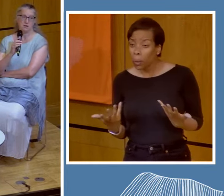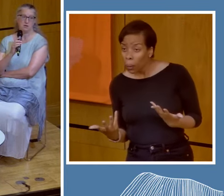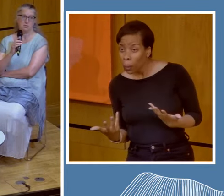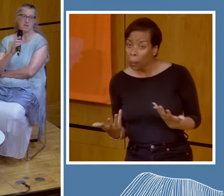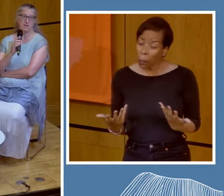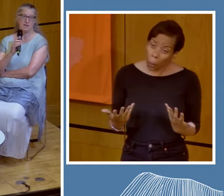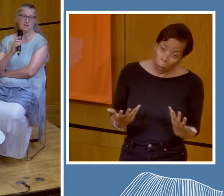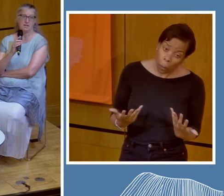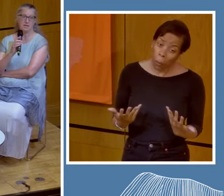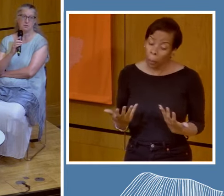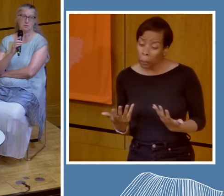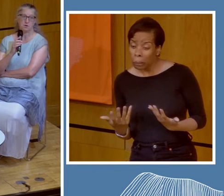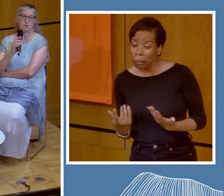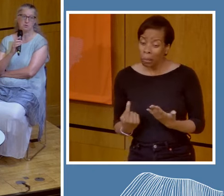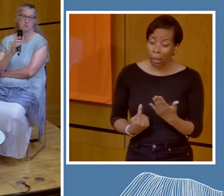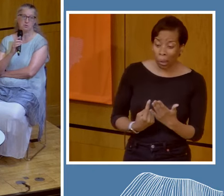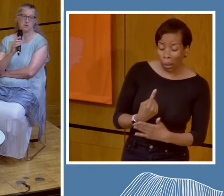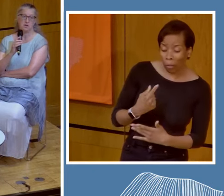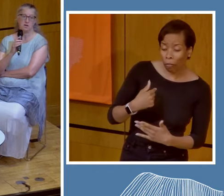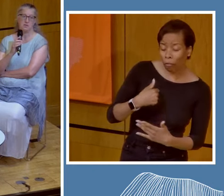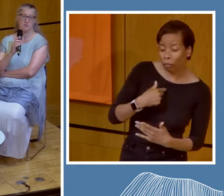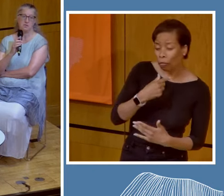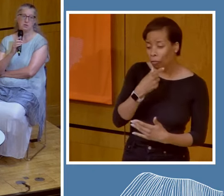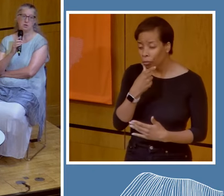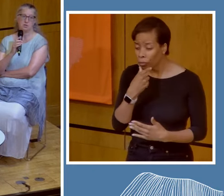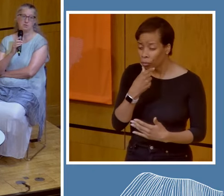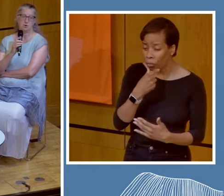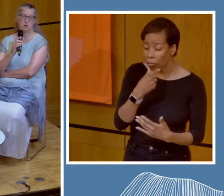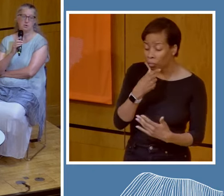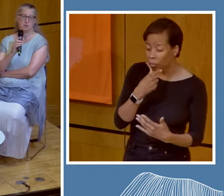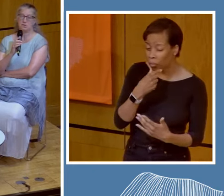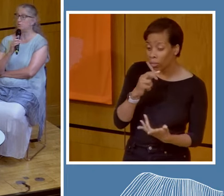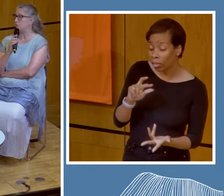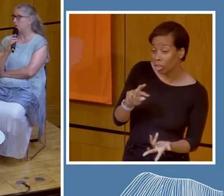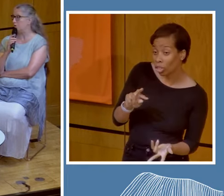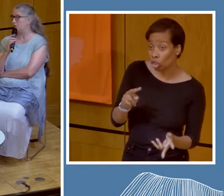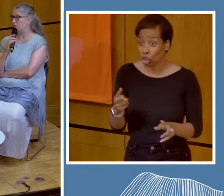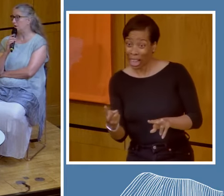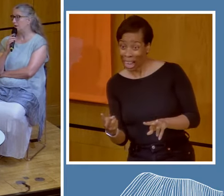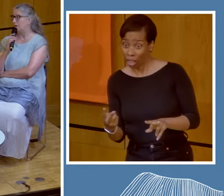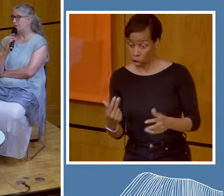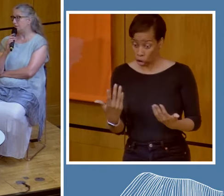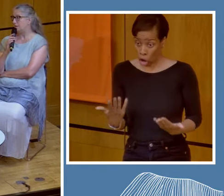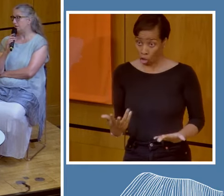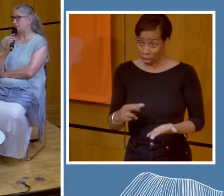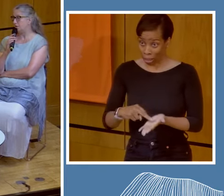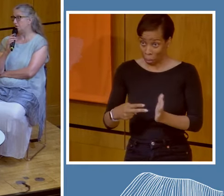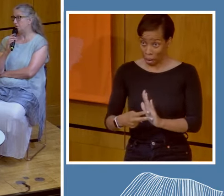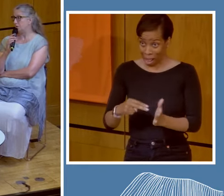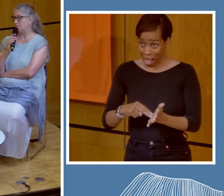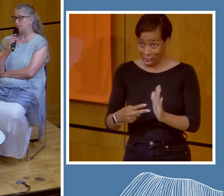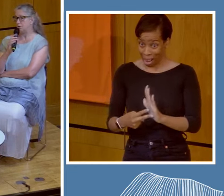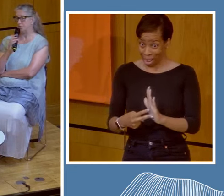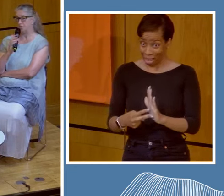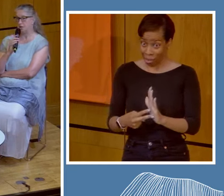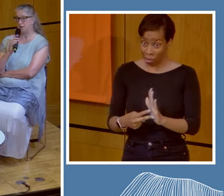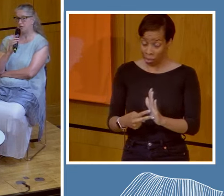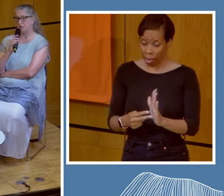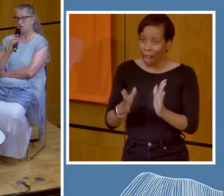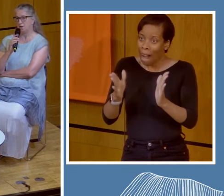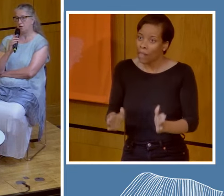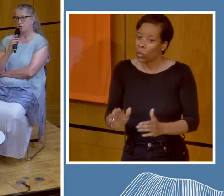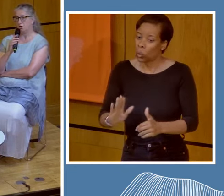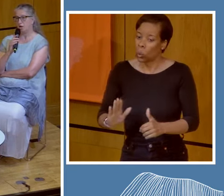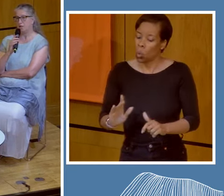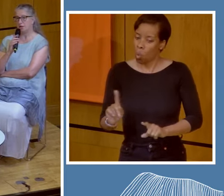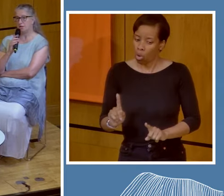make any kind of switch from a very destructive path that we seem to be on, listening to the indigenous peoples and